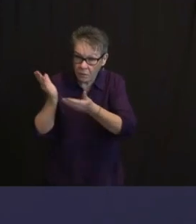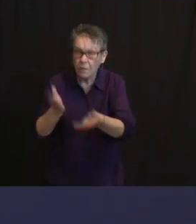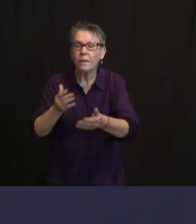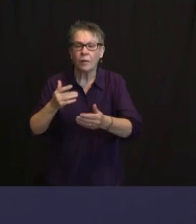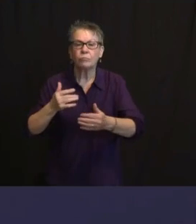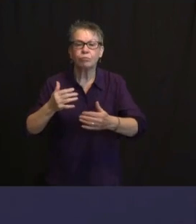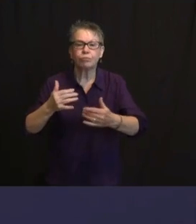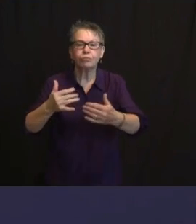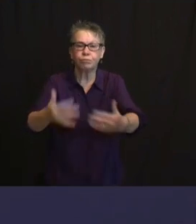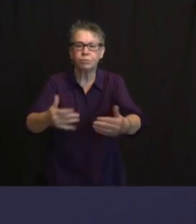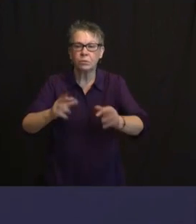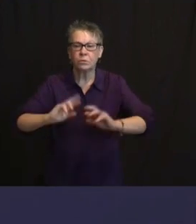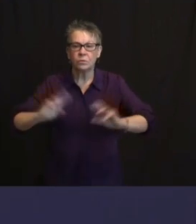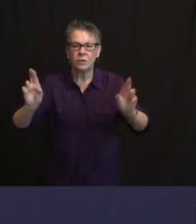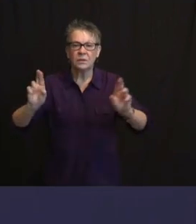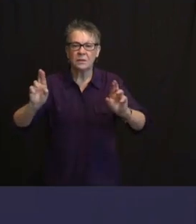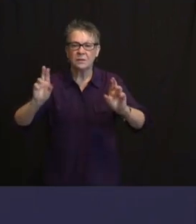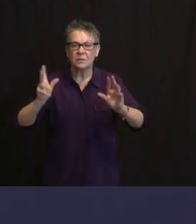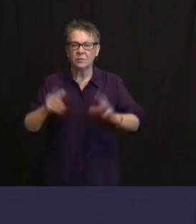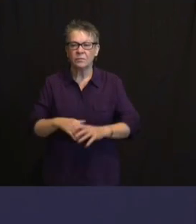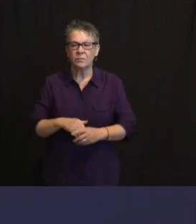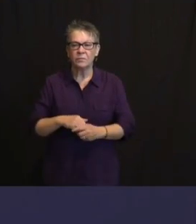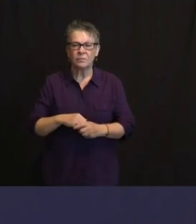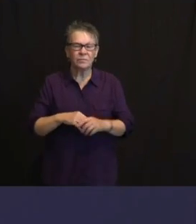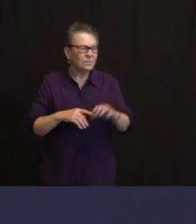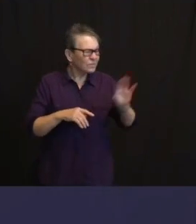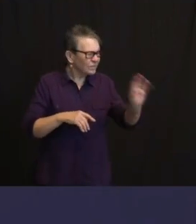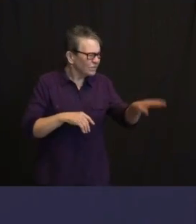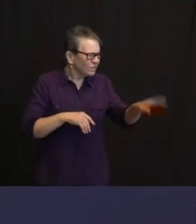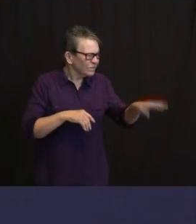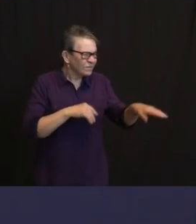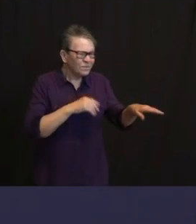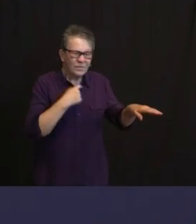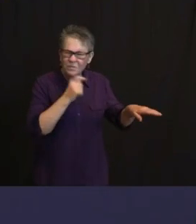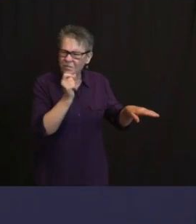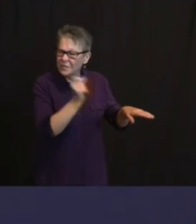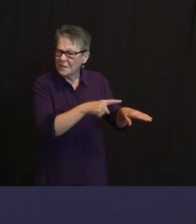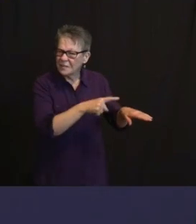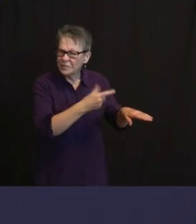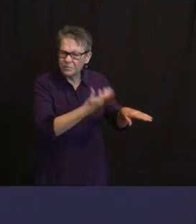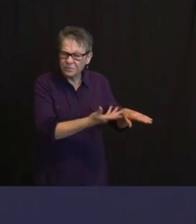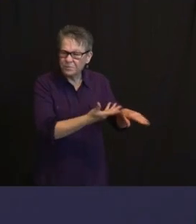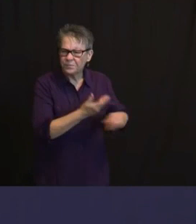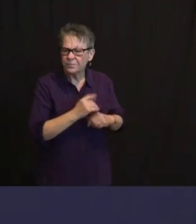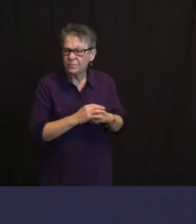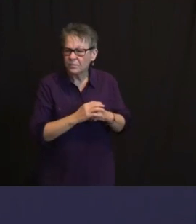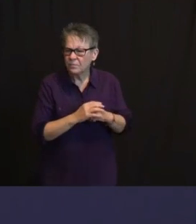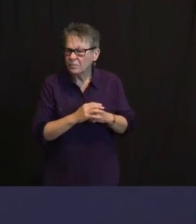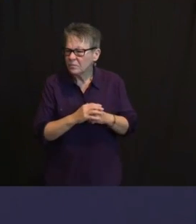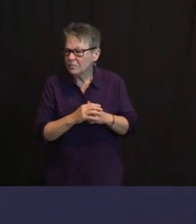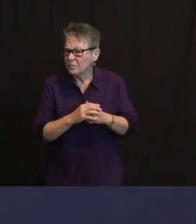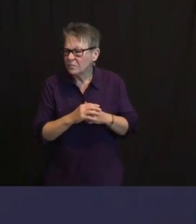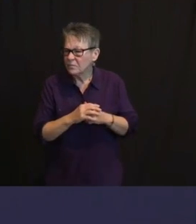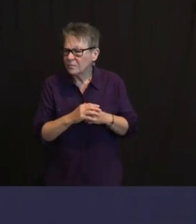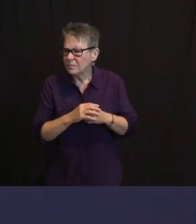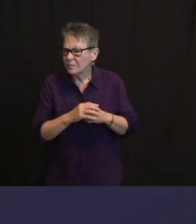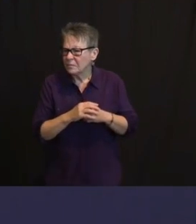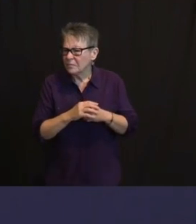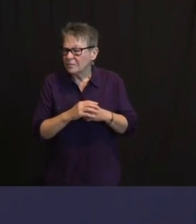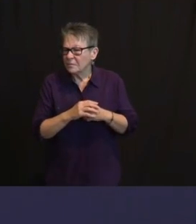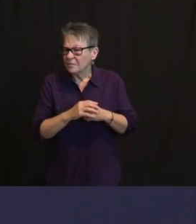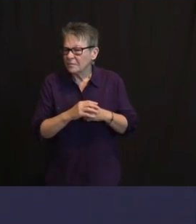AND I WANT TO, ED, IF I CAN ASK YOU THIS, I WANT TO MAKE SURE WE DON'T LEAVE YOU IN THE BULLPEN, SO GET YOU SOME EARLY INNING WORK HERE.